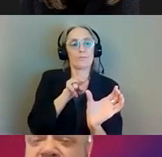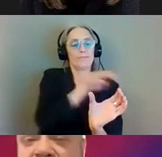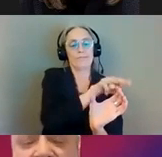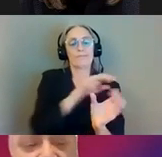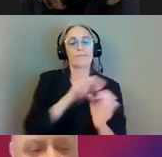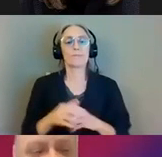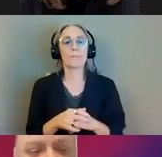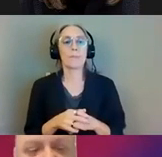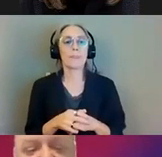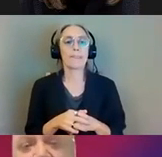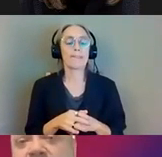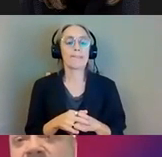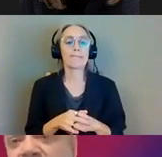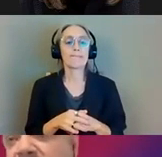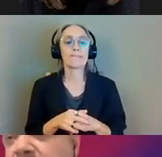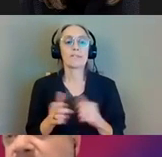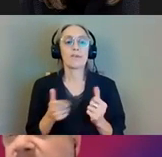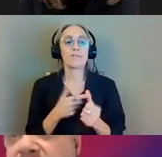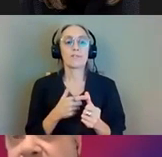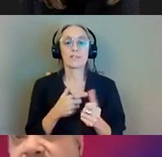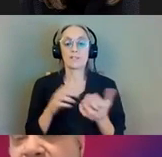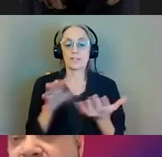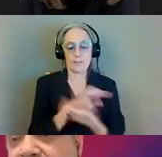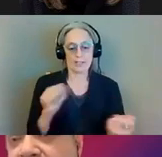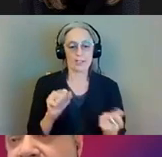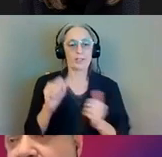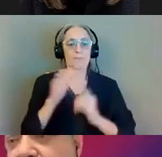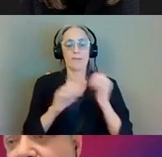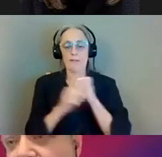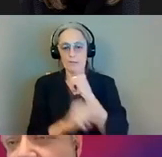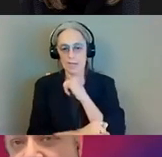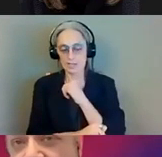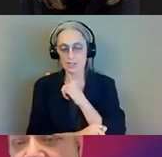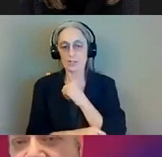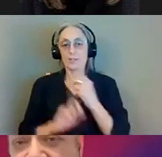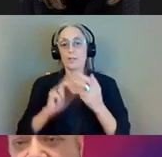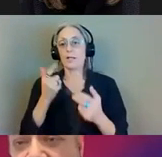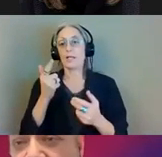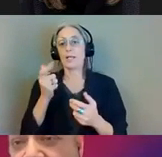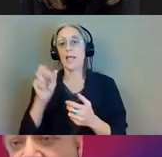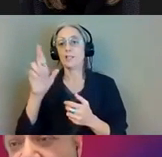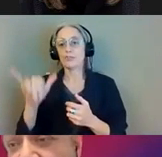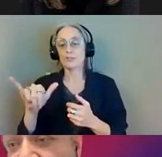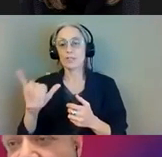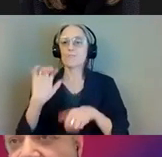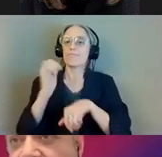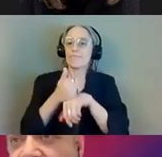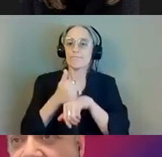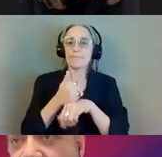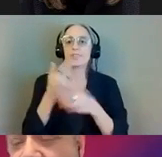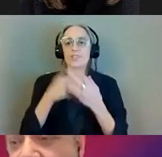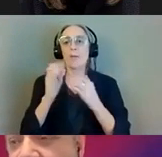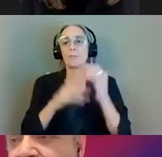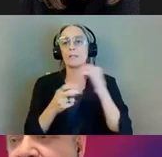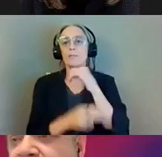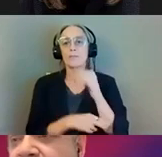demolition and the foundation work um the uh the the gantry work will and a precast segmental bridge work will start up